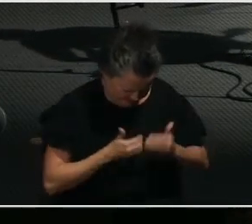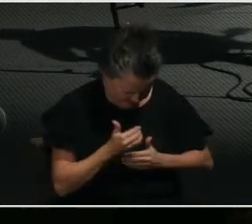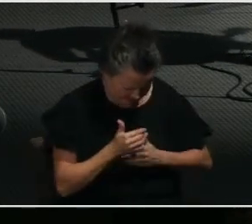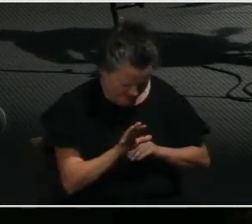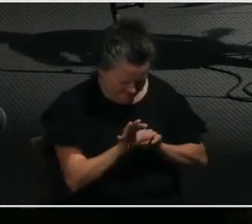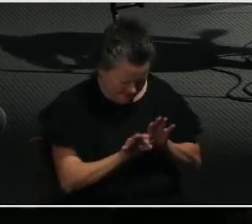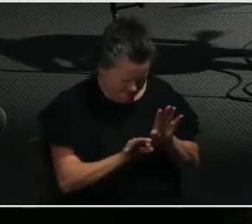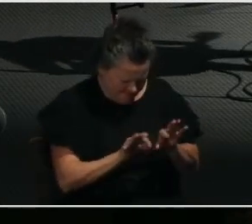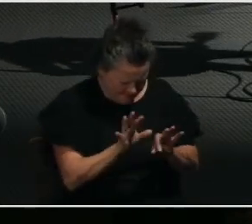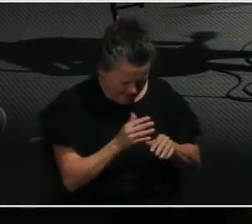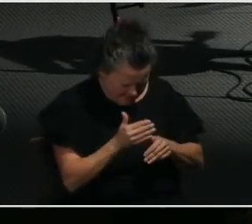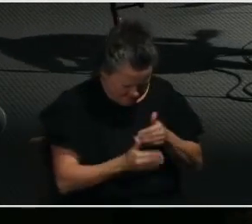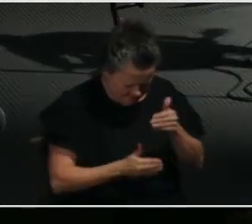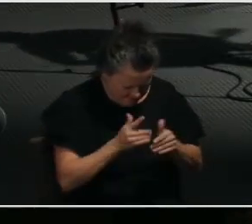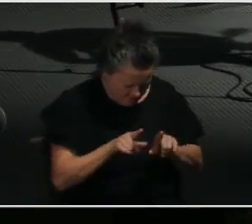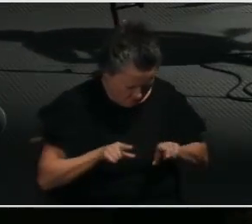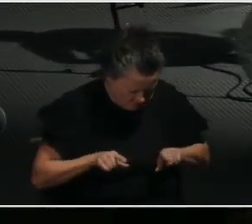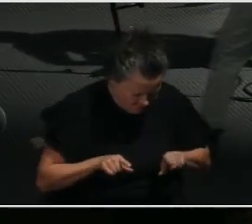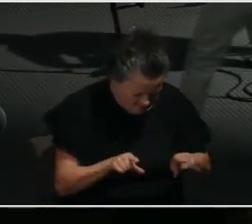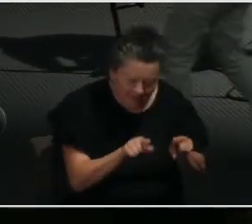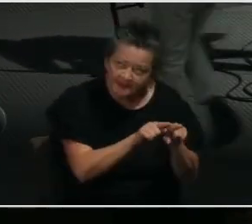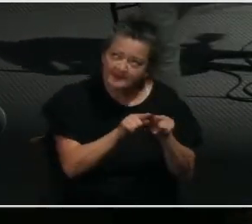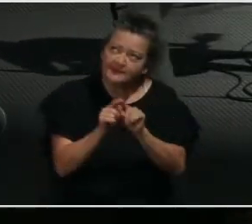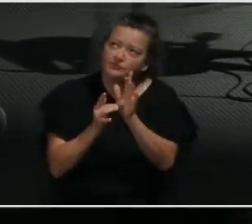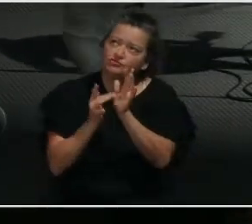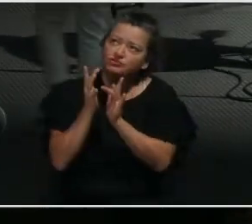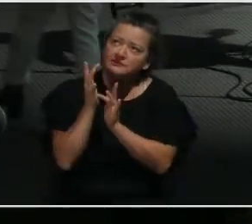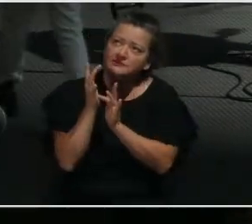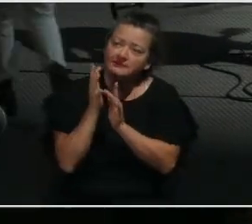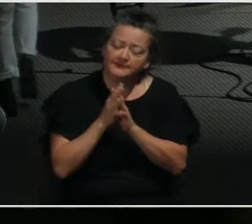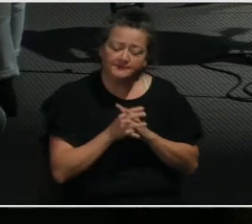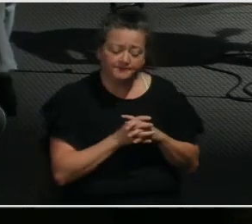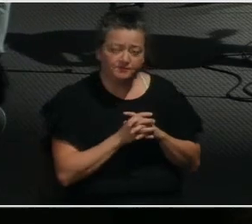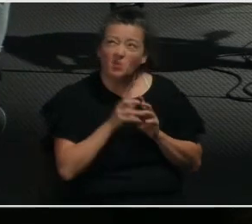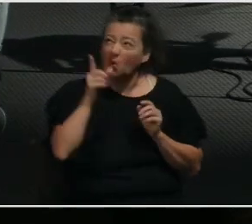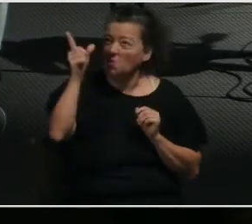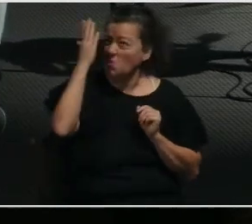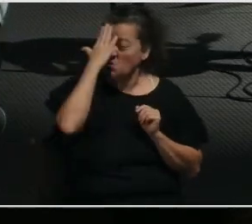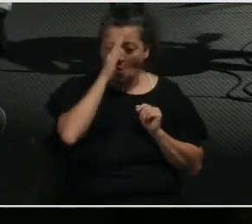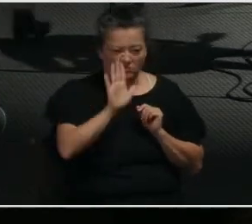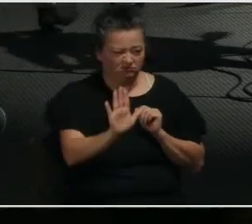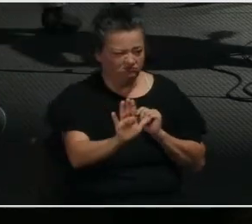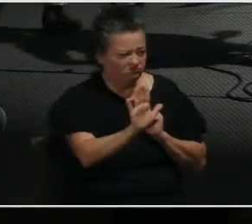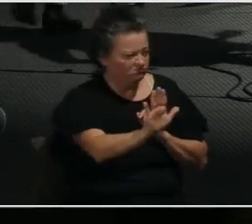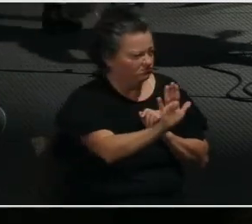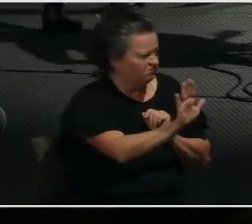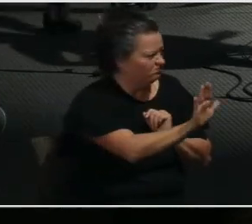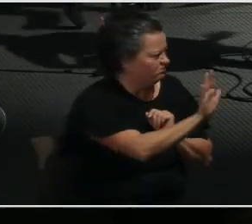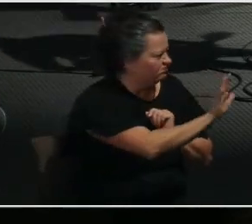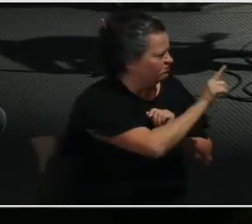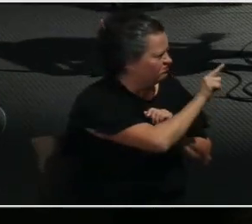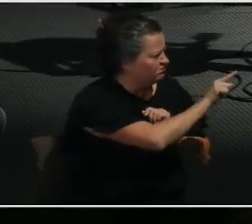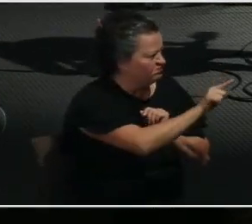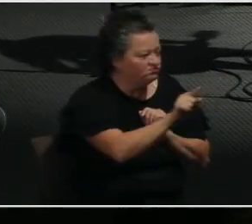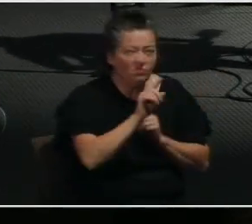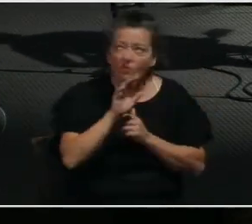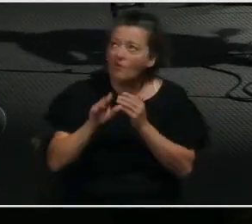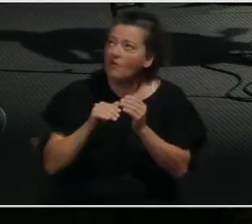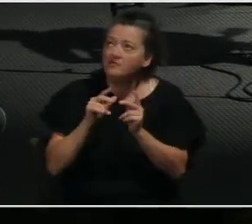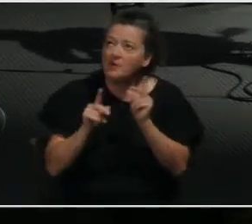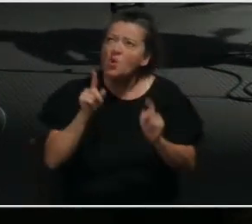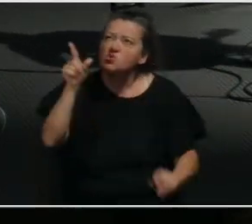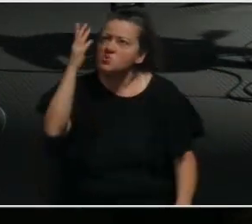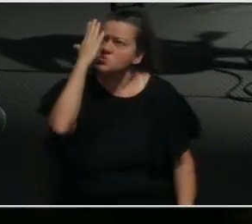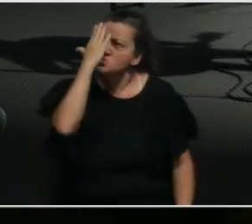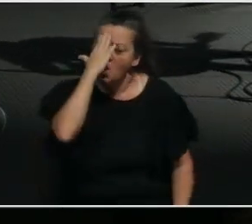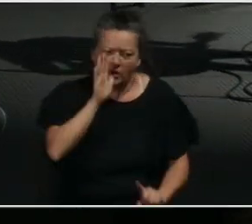And so we ask for that in our lives, Lord. And you know each person here and you know what specifically we need, what